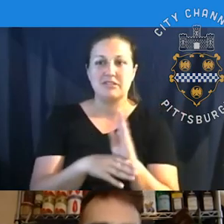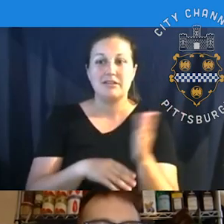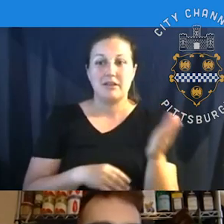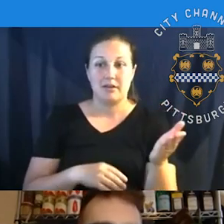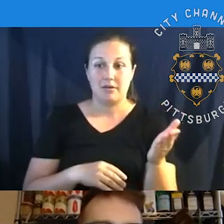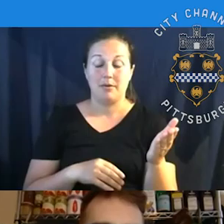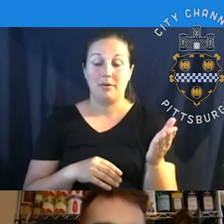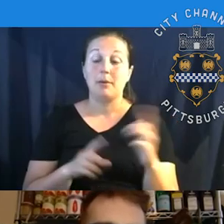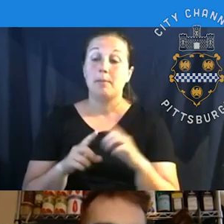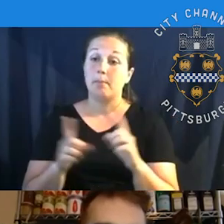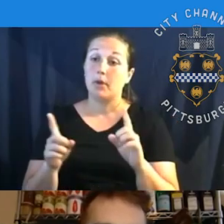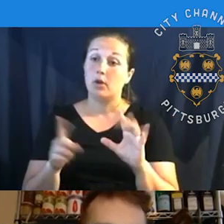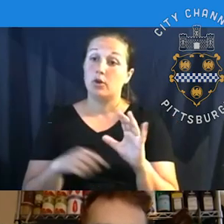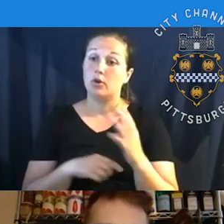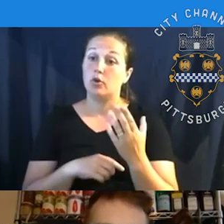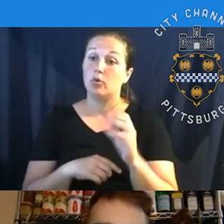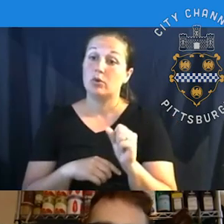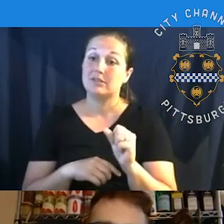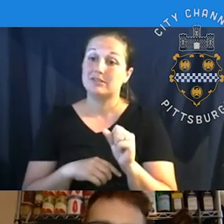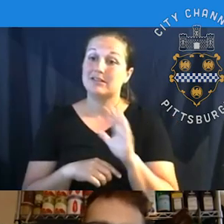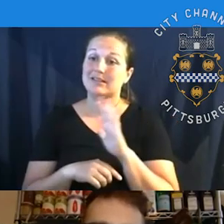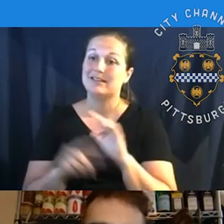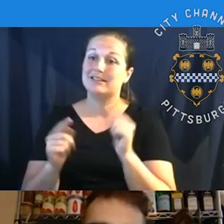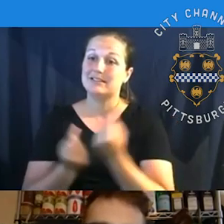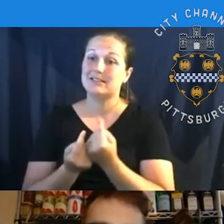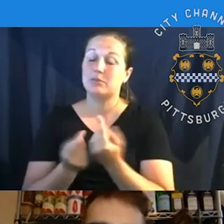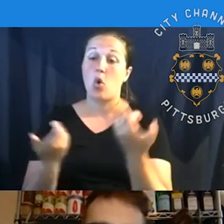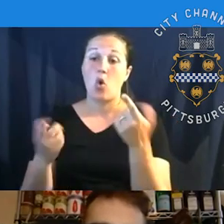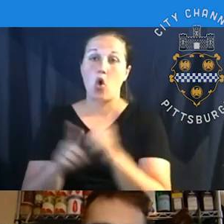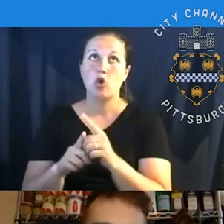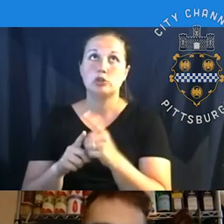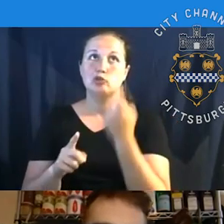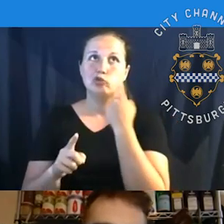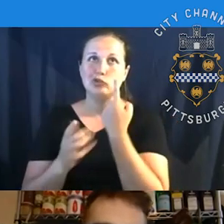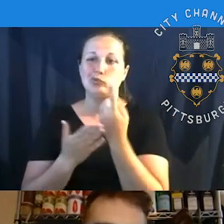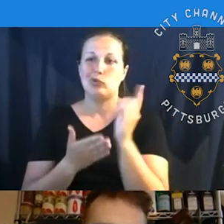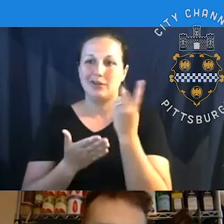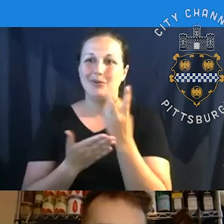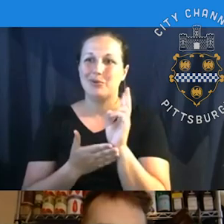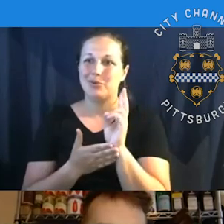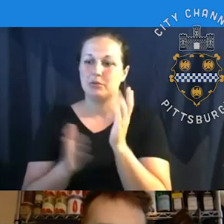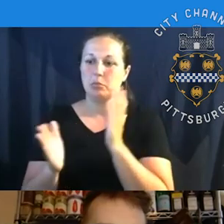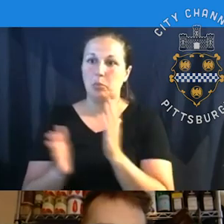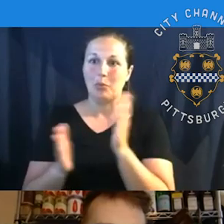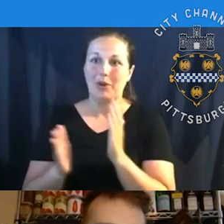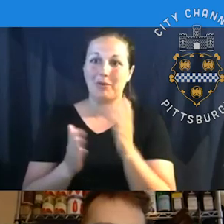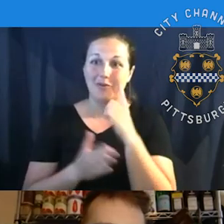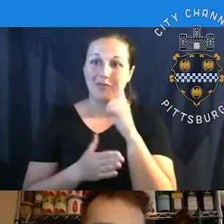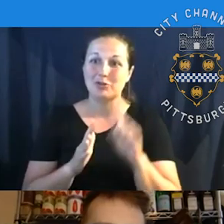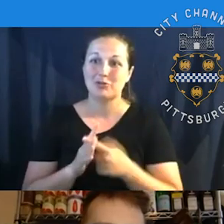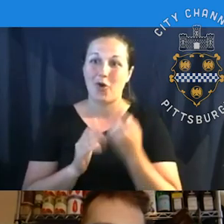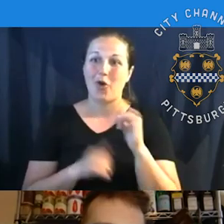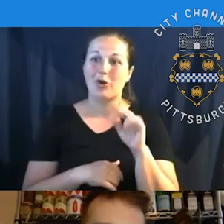uh, Chris's team has been working really hard this past week and a half to prepare these facilities for a start on the,